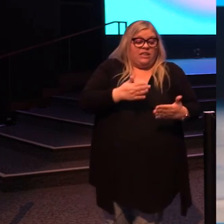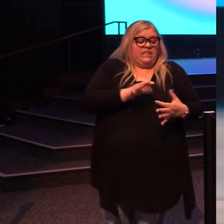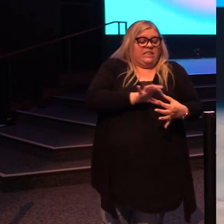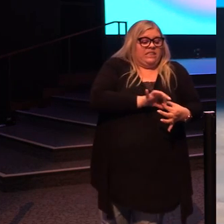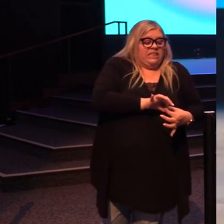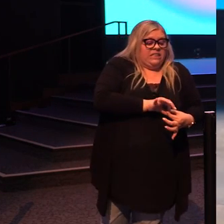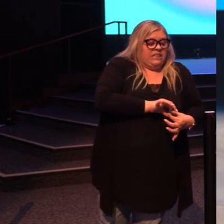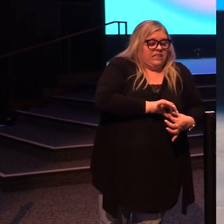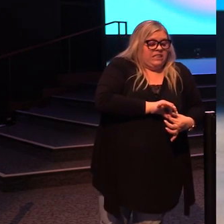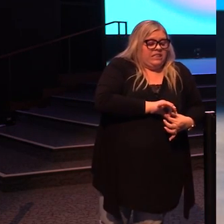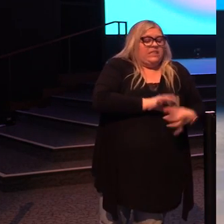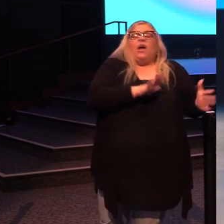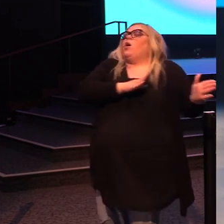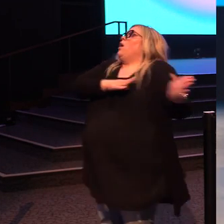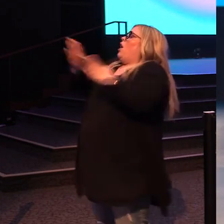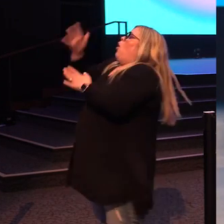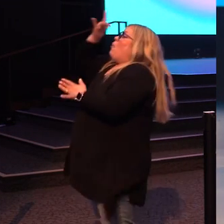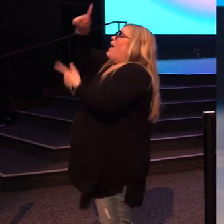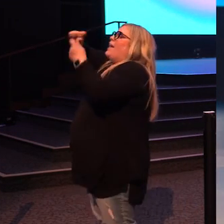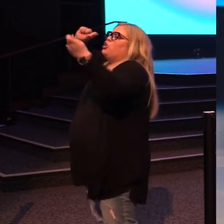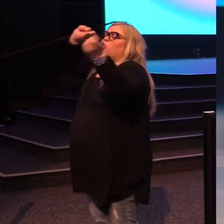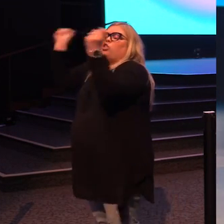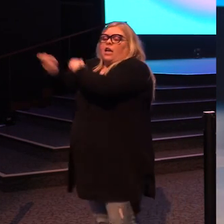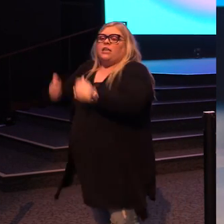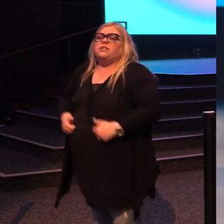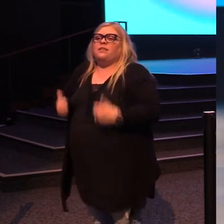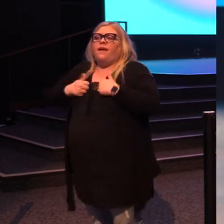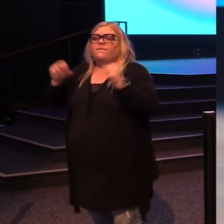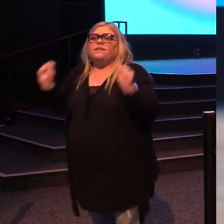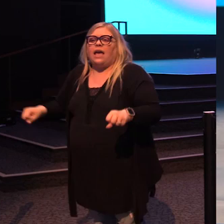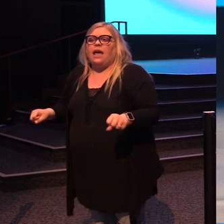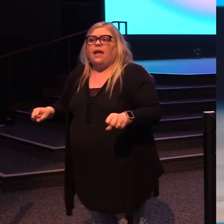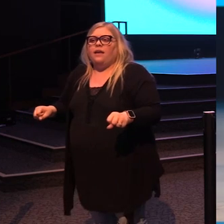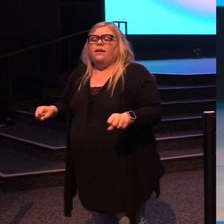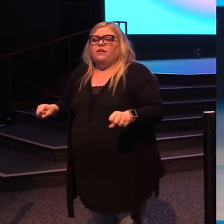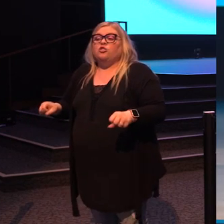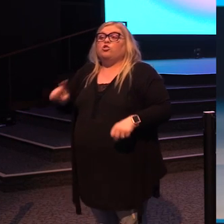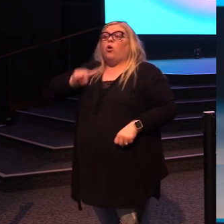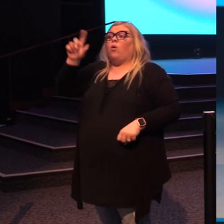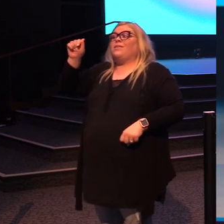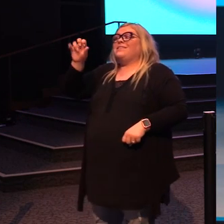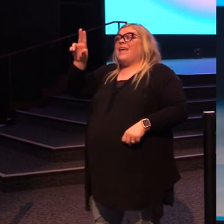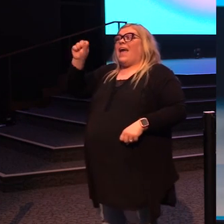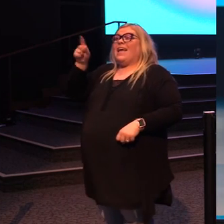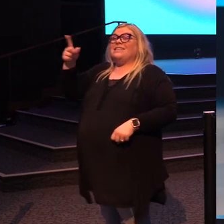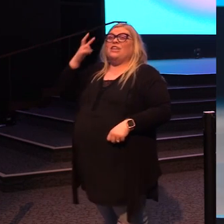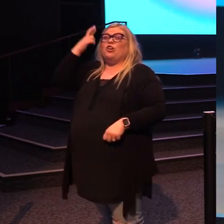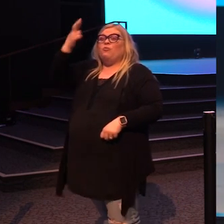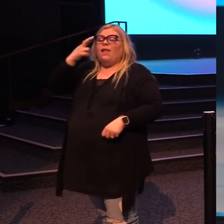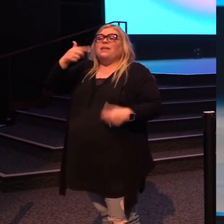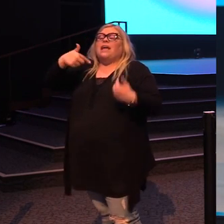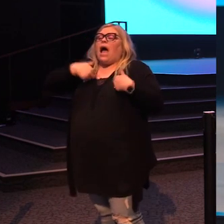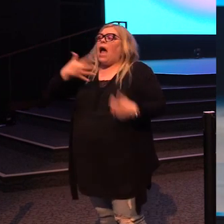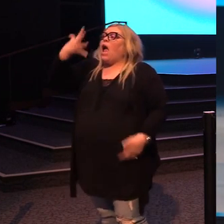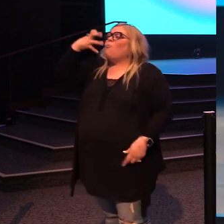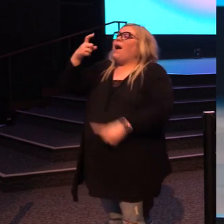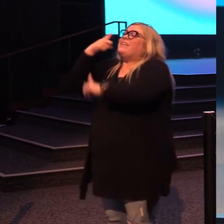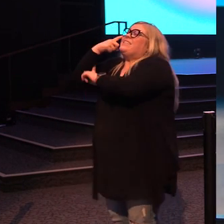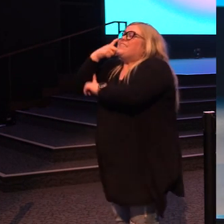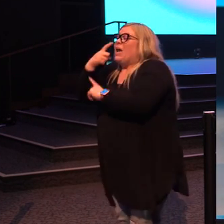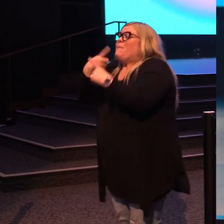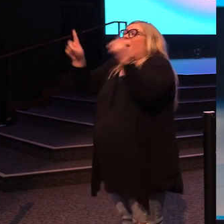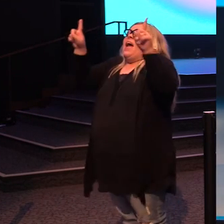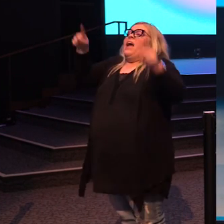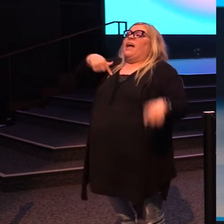excuse towards the one who can change your confession. And so Zacchaeus realizes, I want to see, but I'm sure.